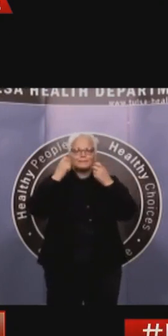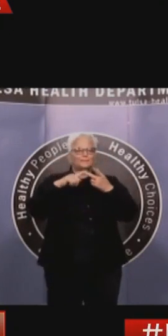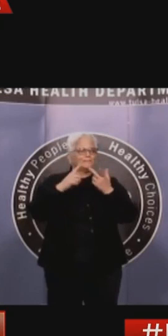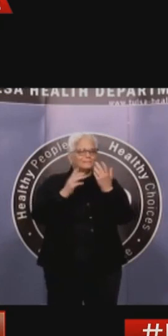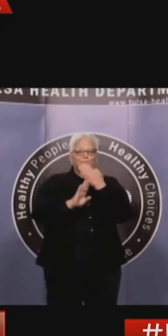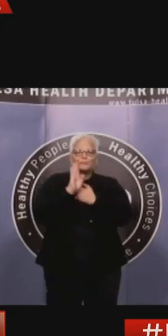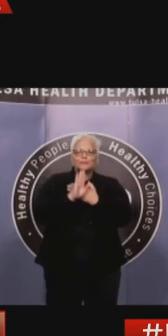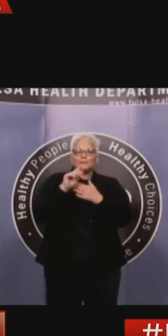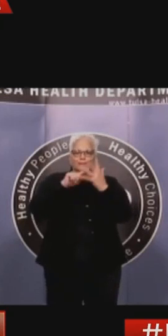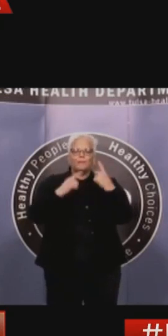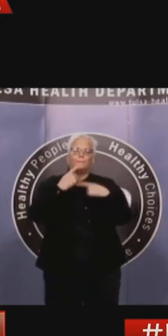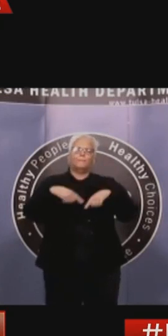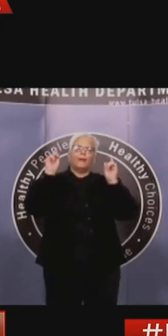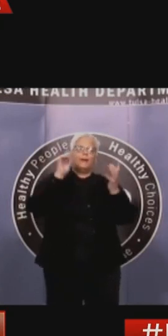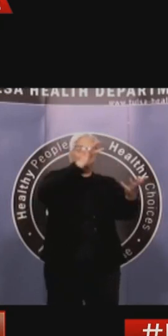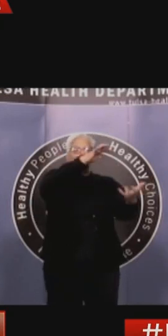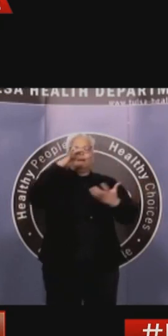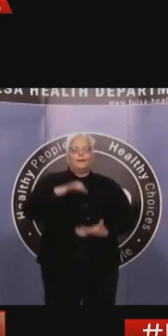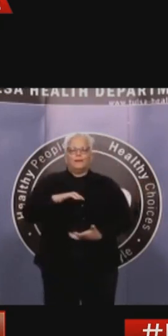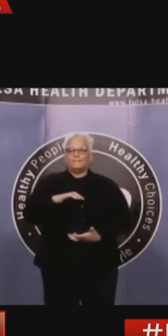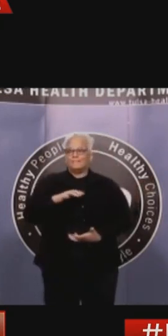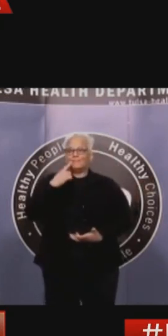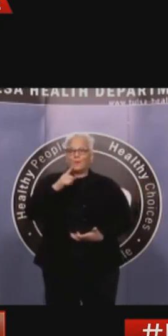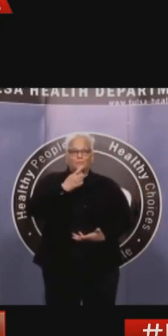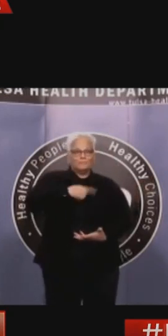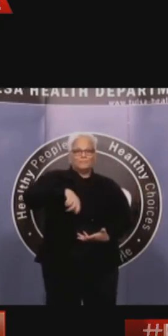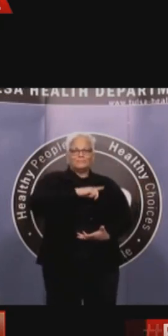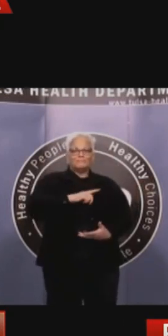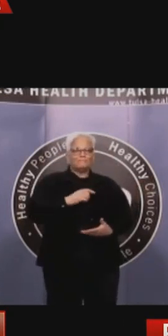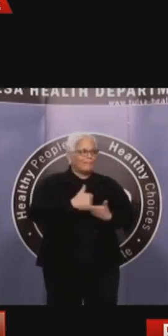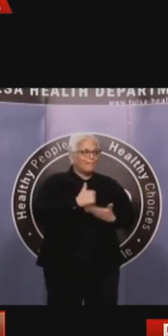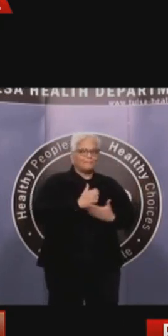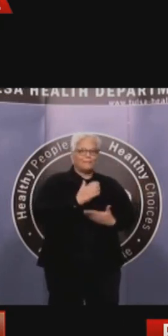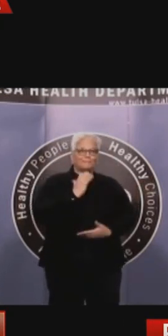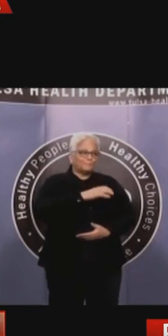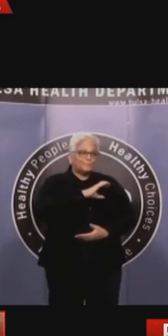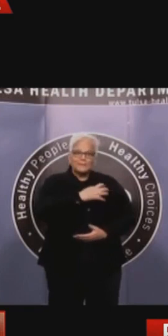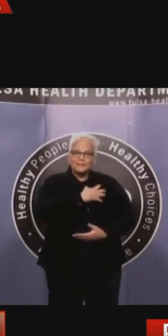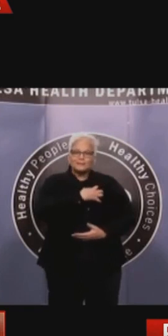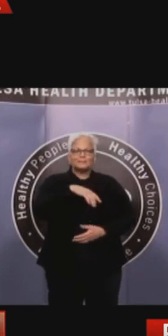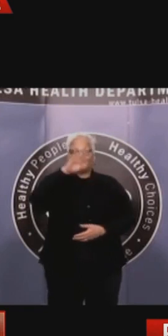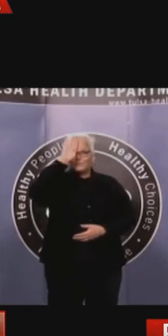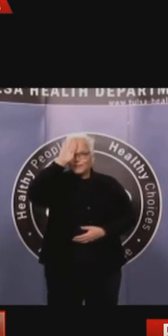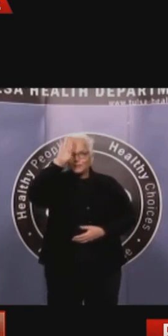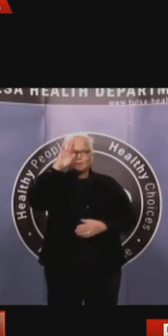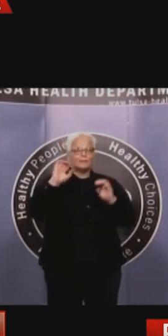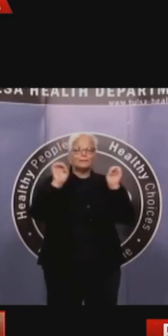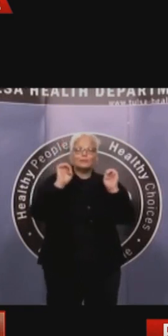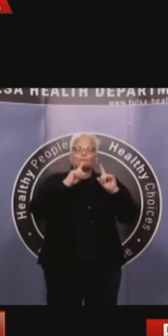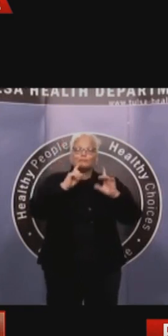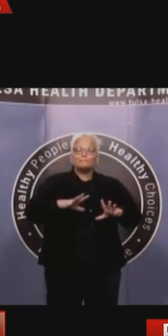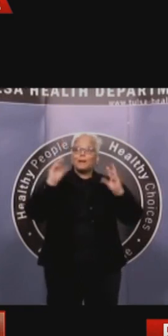and that will give our police officers, our firefighters, our emergency medical responders, the